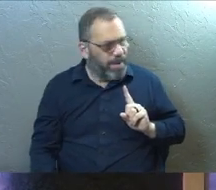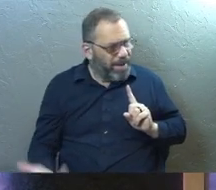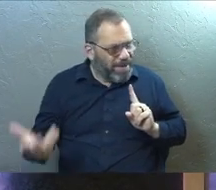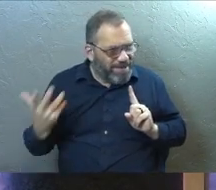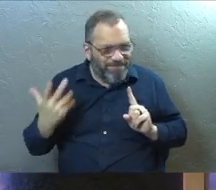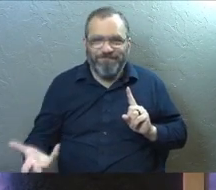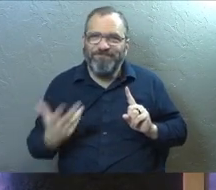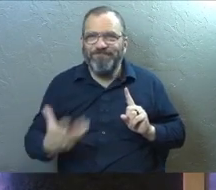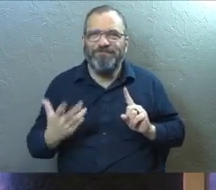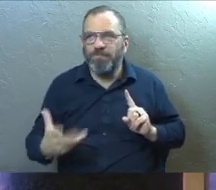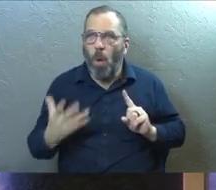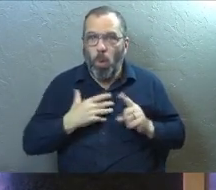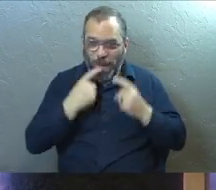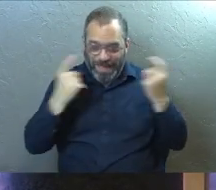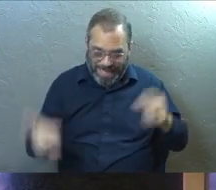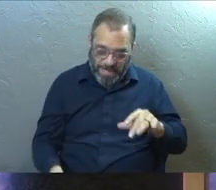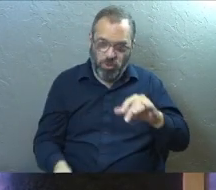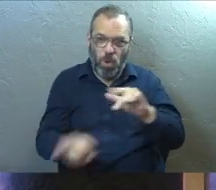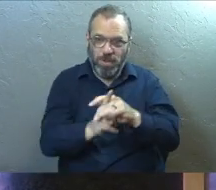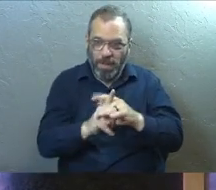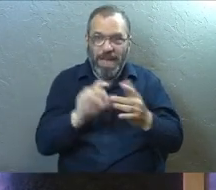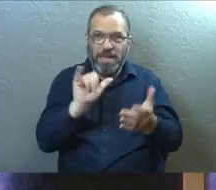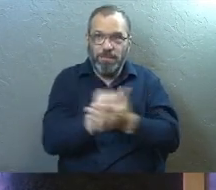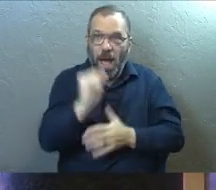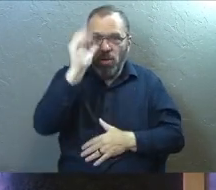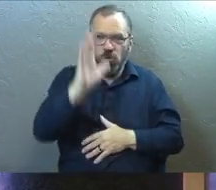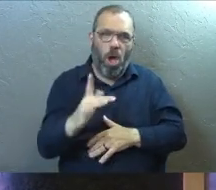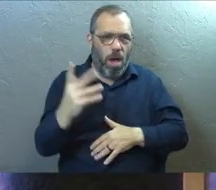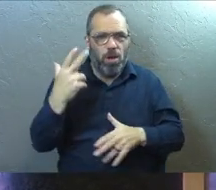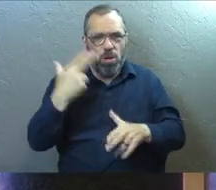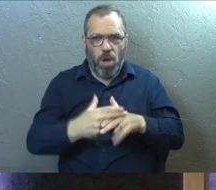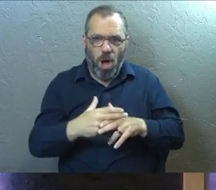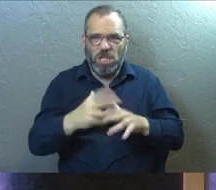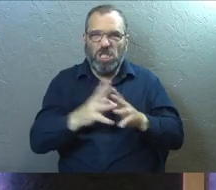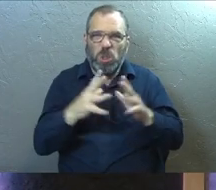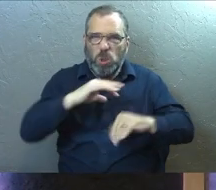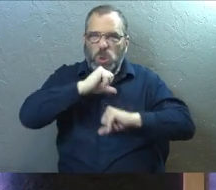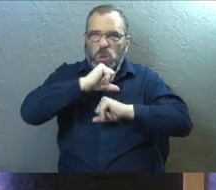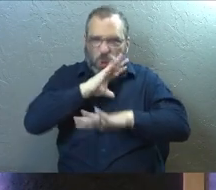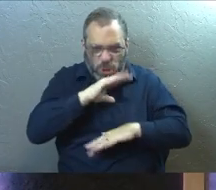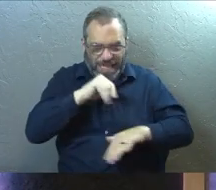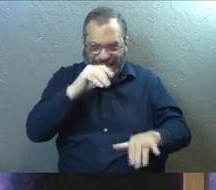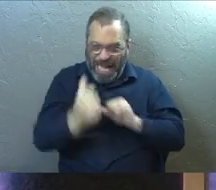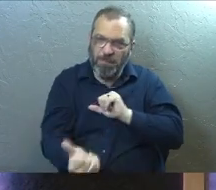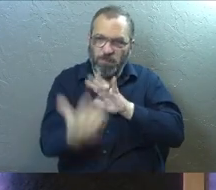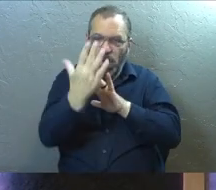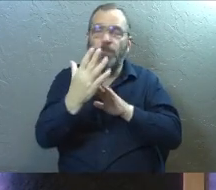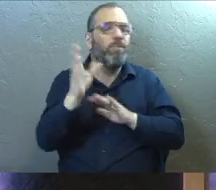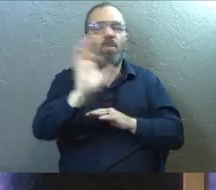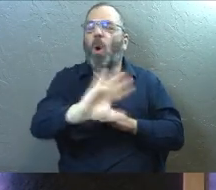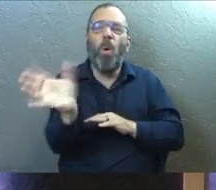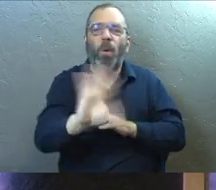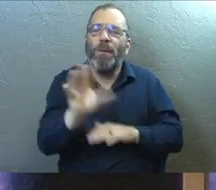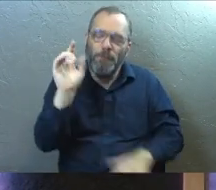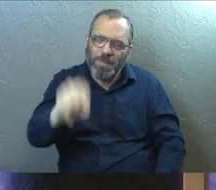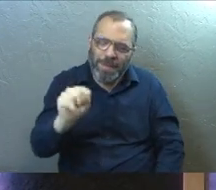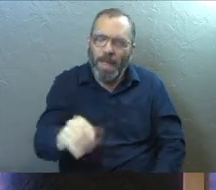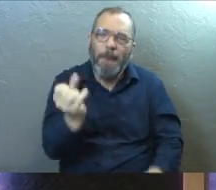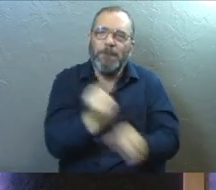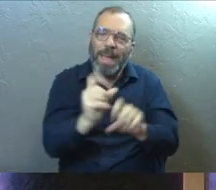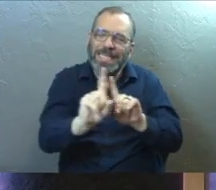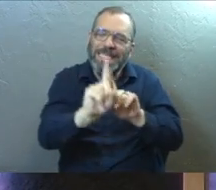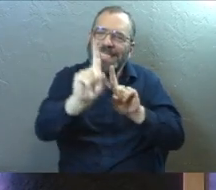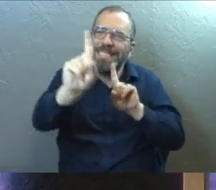We're so into thinking that when sin comes in, it's about God considering us too dirty and he won't be in our presence. What he's trying to say here is it